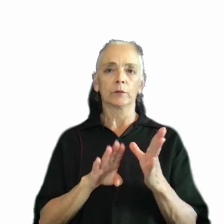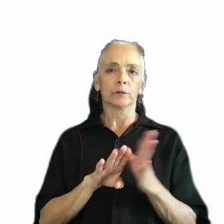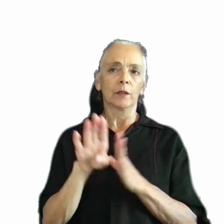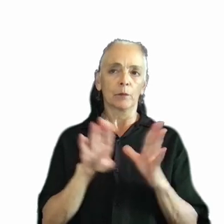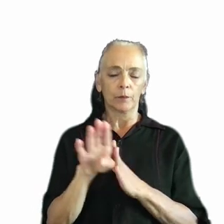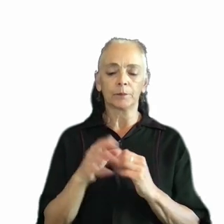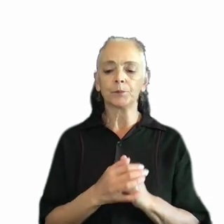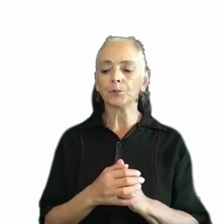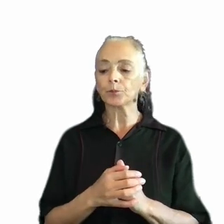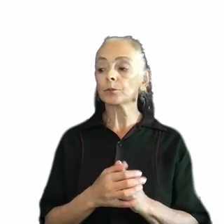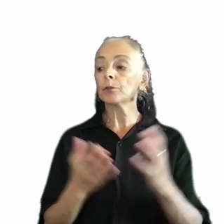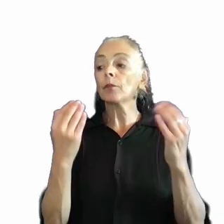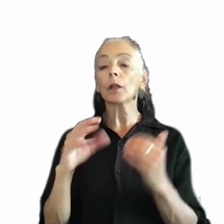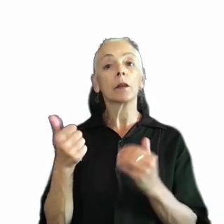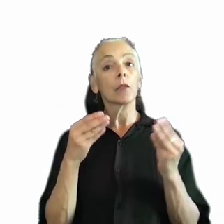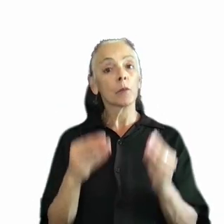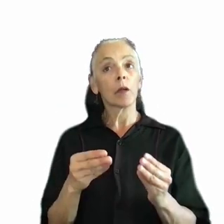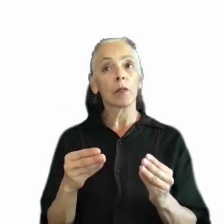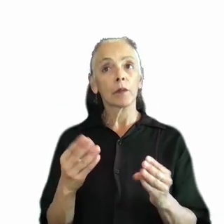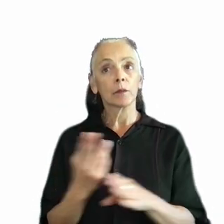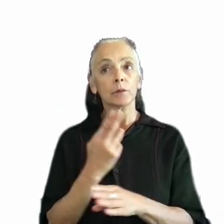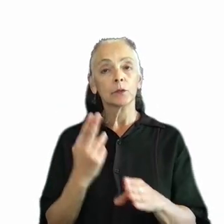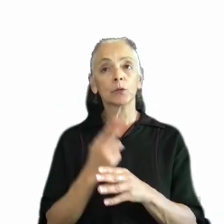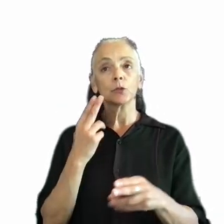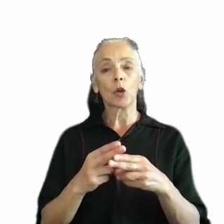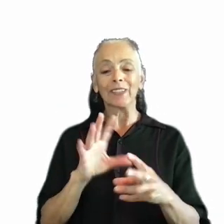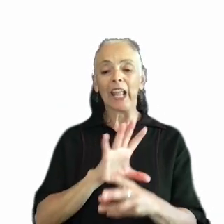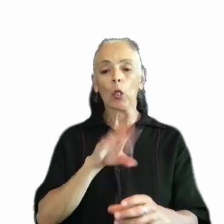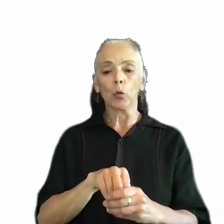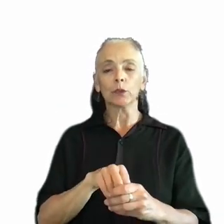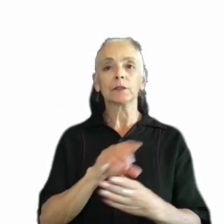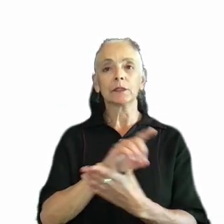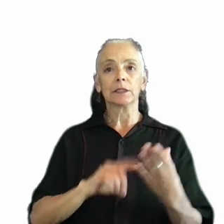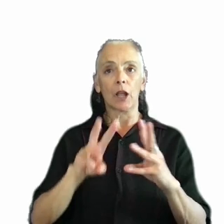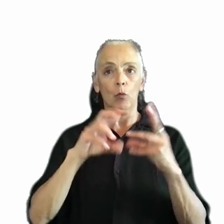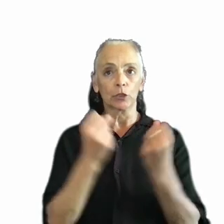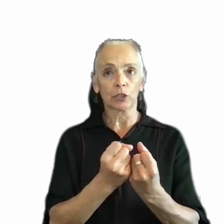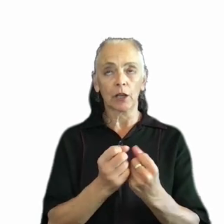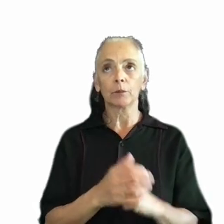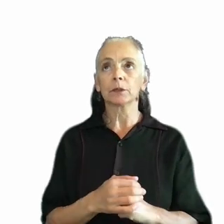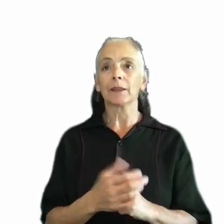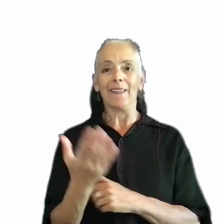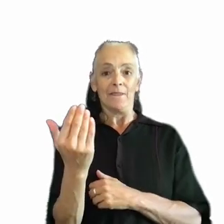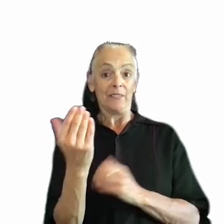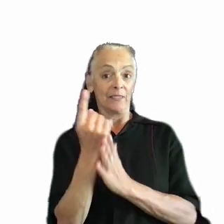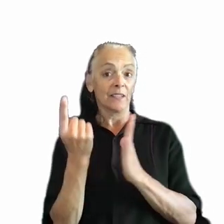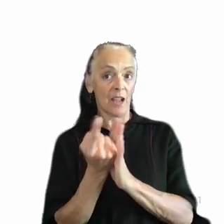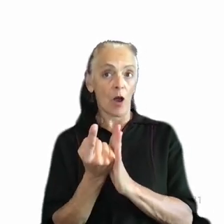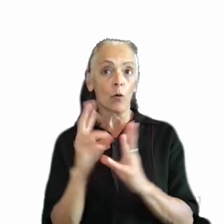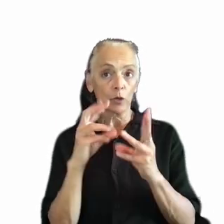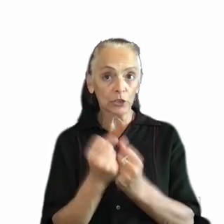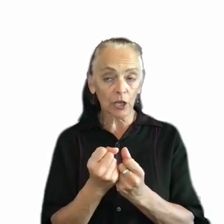Another one of the methods that we've come up with is called inclusive design workshops. These are 15 hour workshops in which